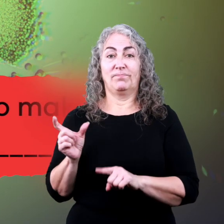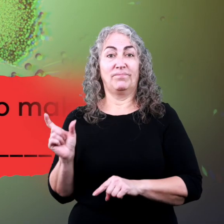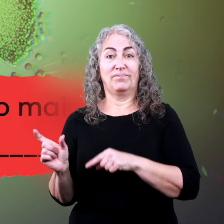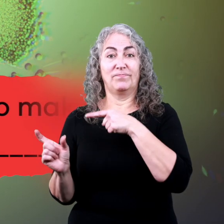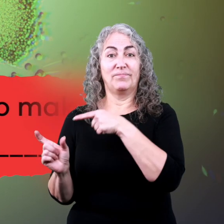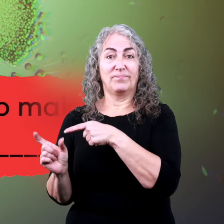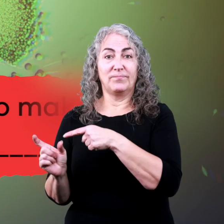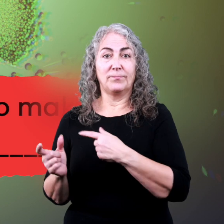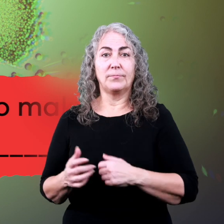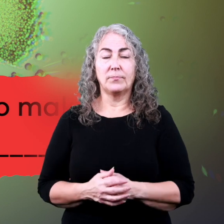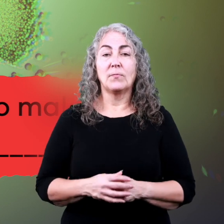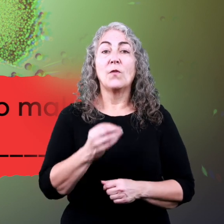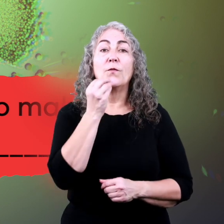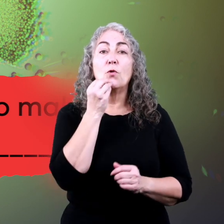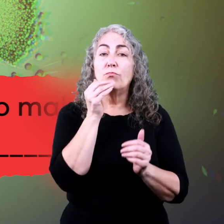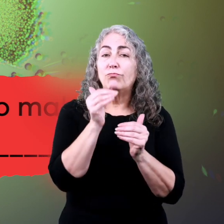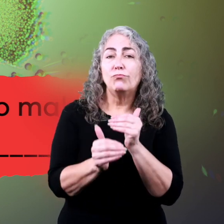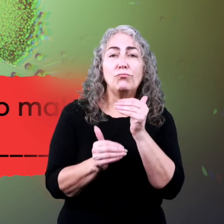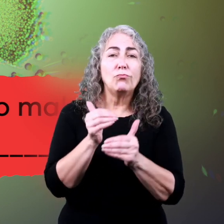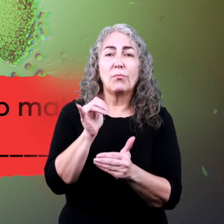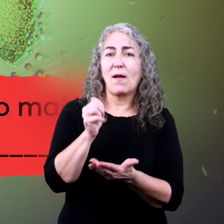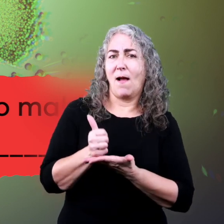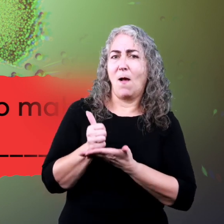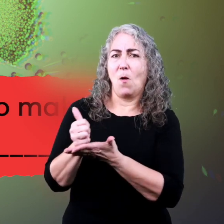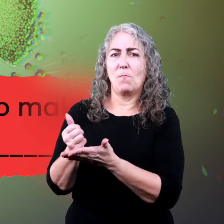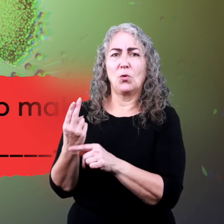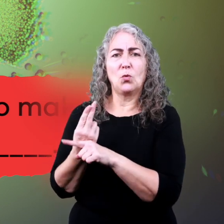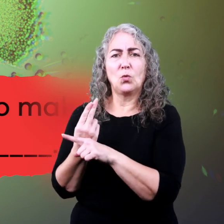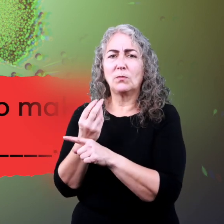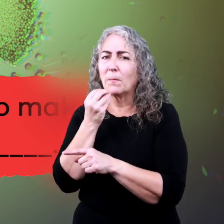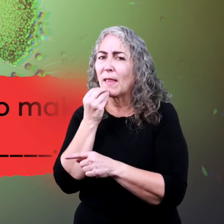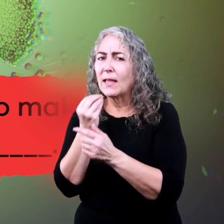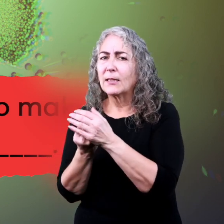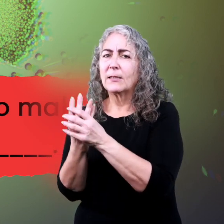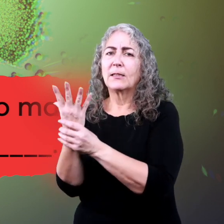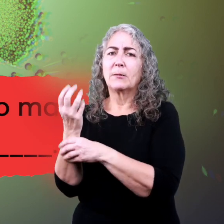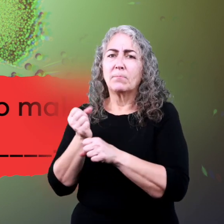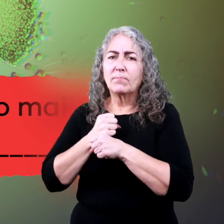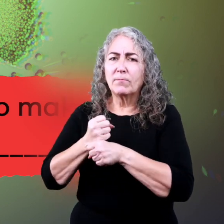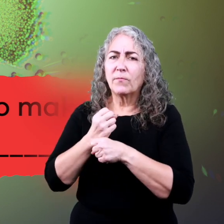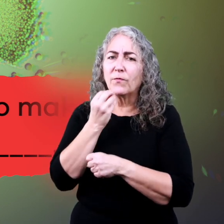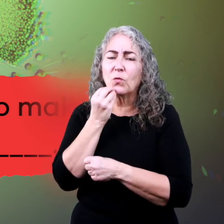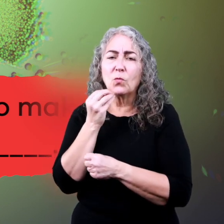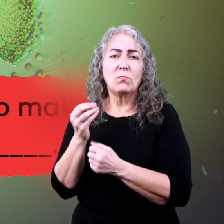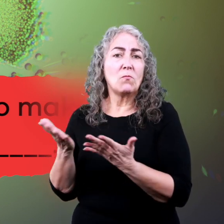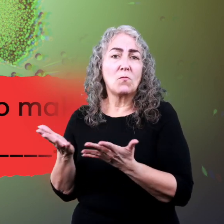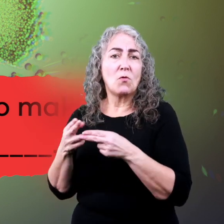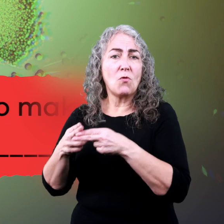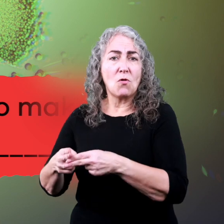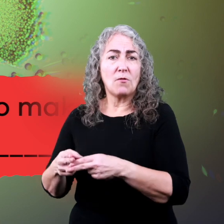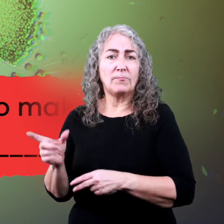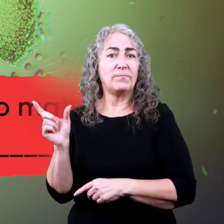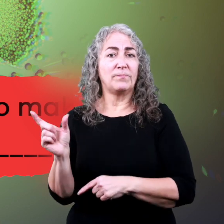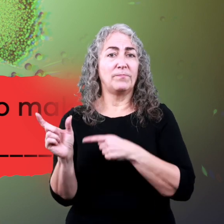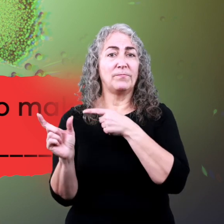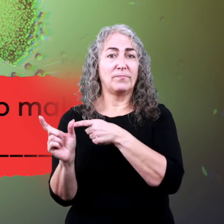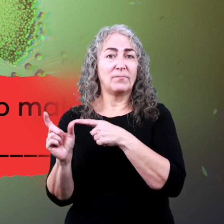in the blank. The process that plants use to make food is called blank.